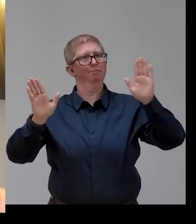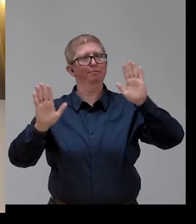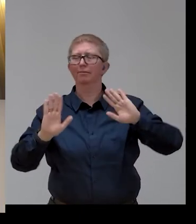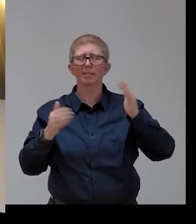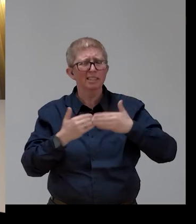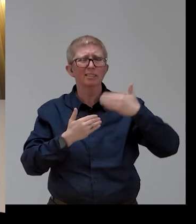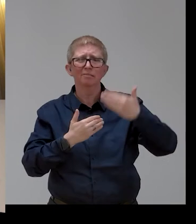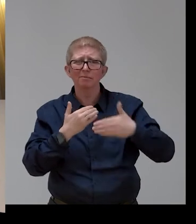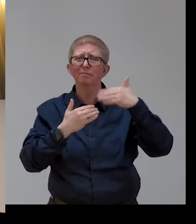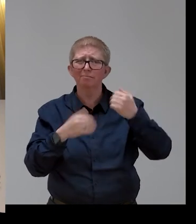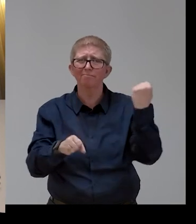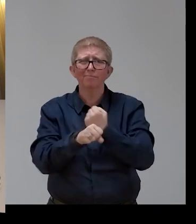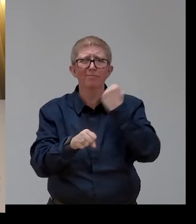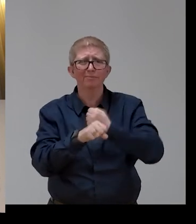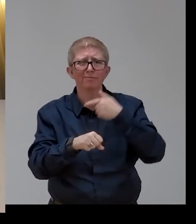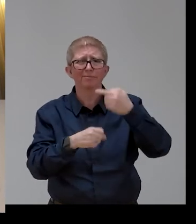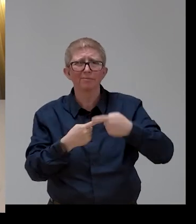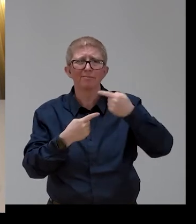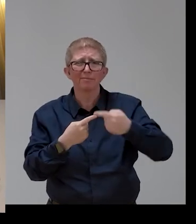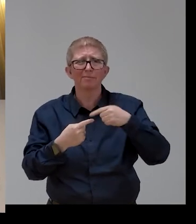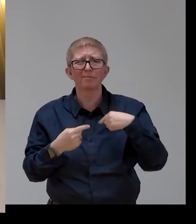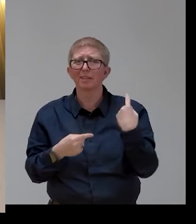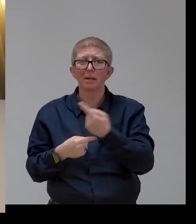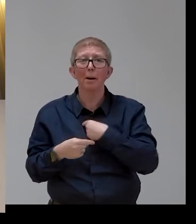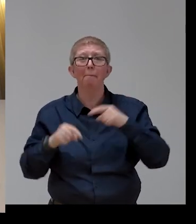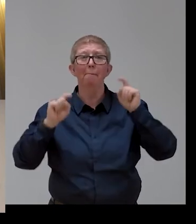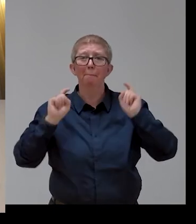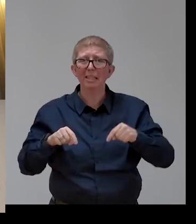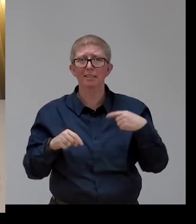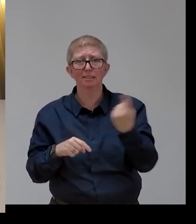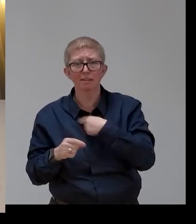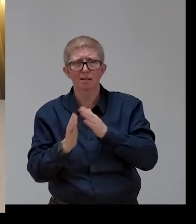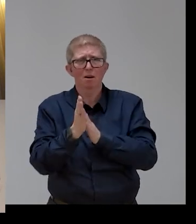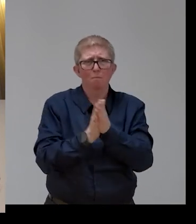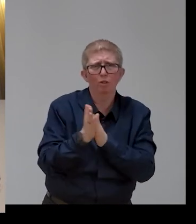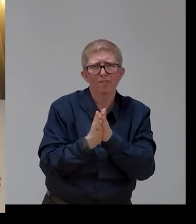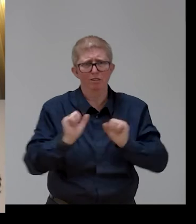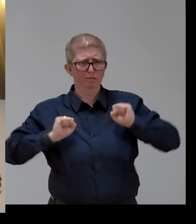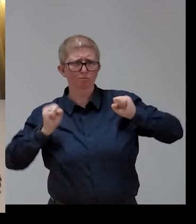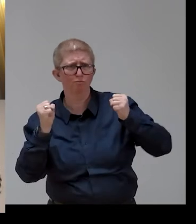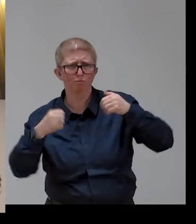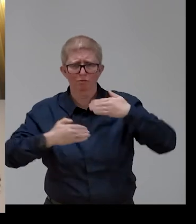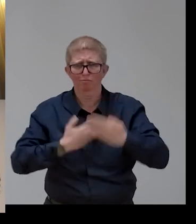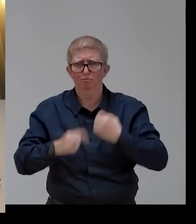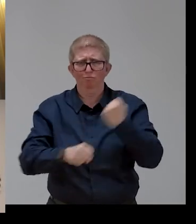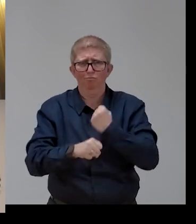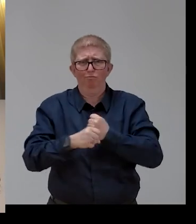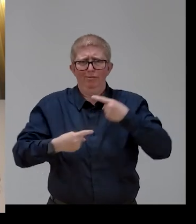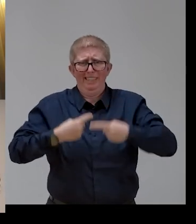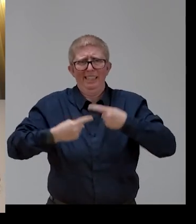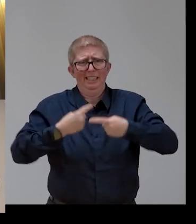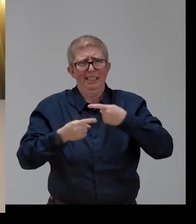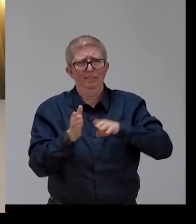to do it with enthusiasm, strength and end-in-end. It's essential.